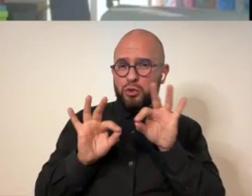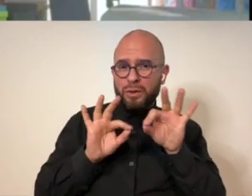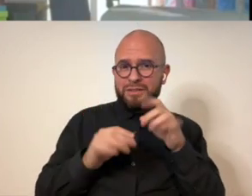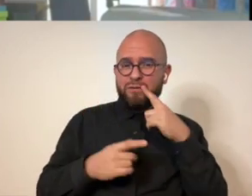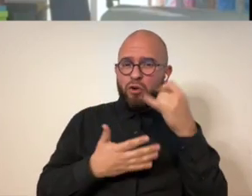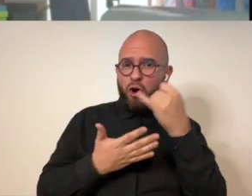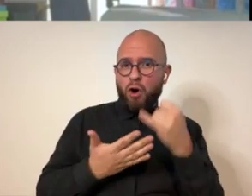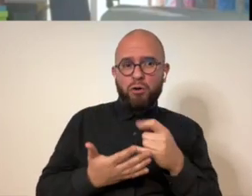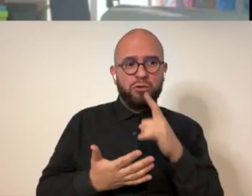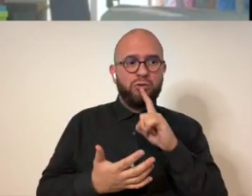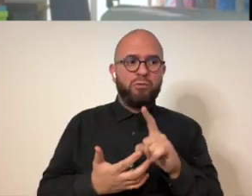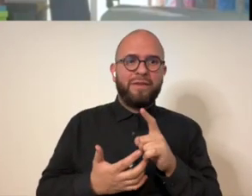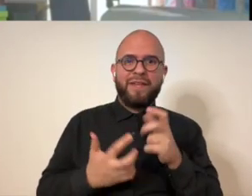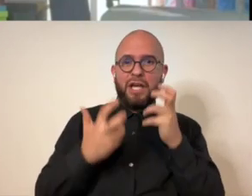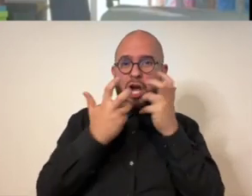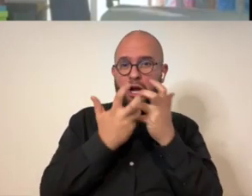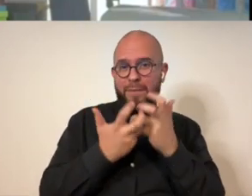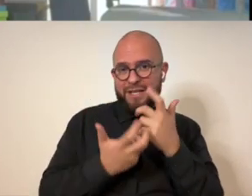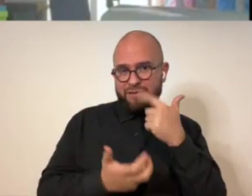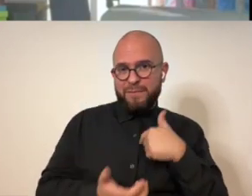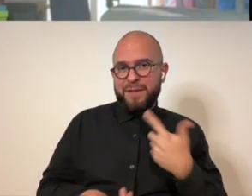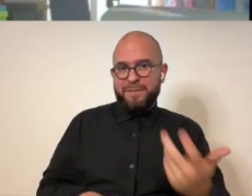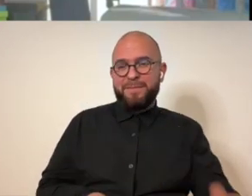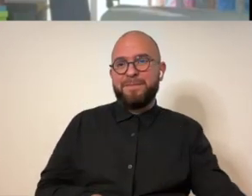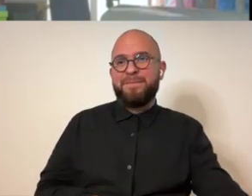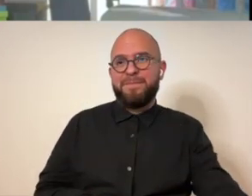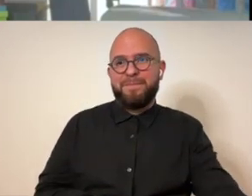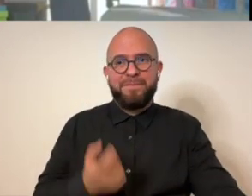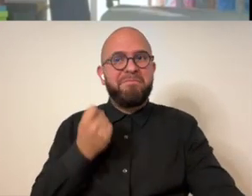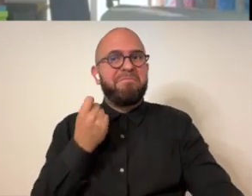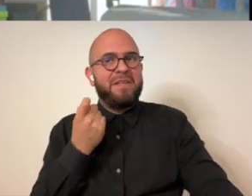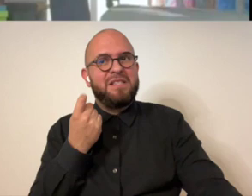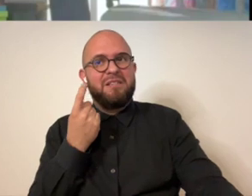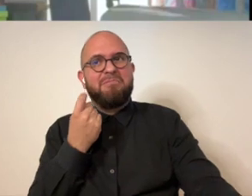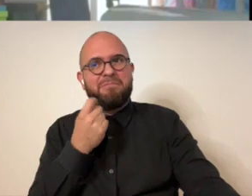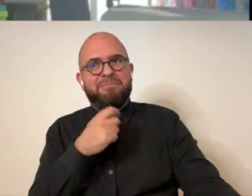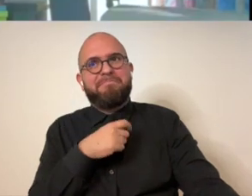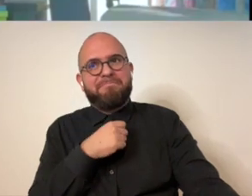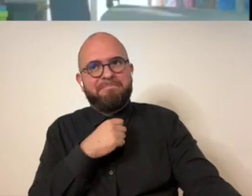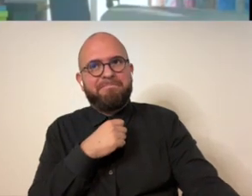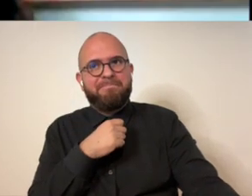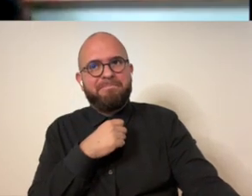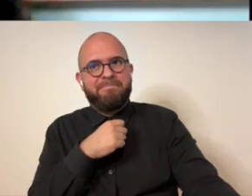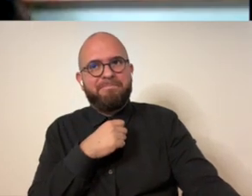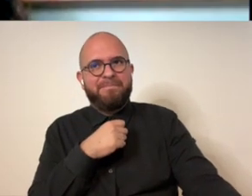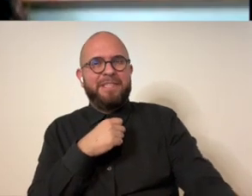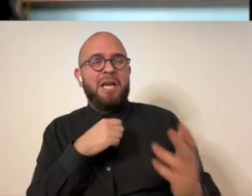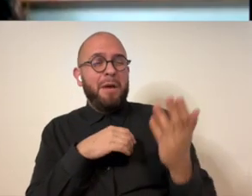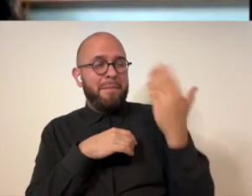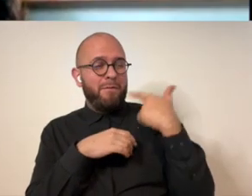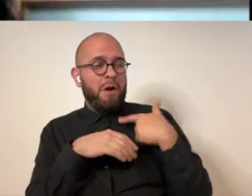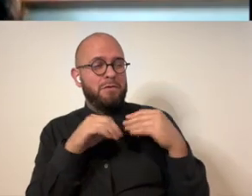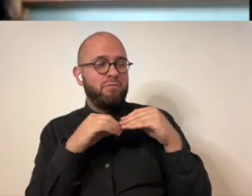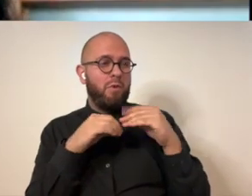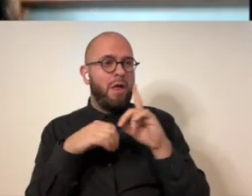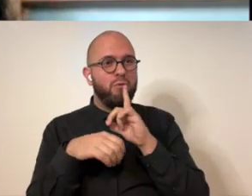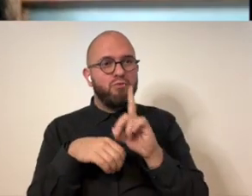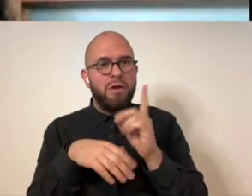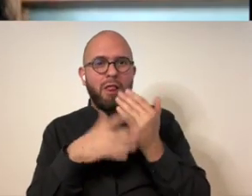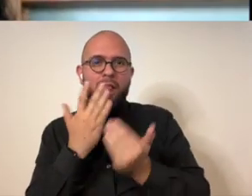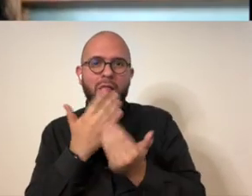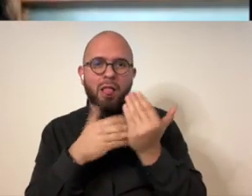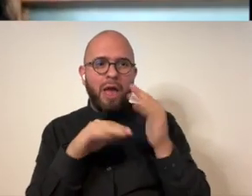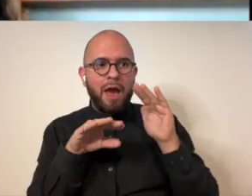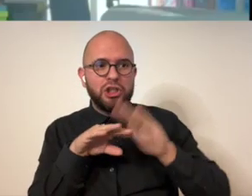all of my choices in art medium at this point are accommodations um makes sense yeah i used to be